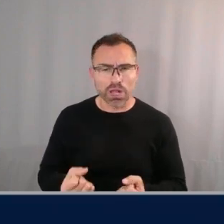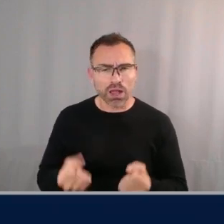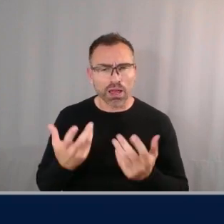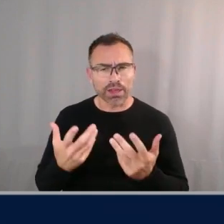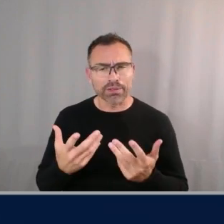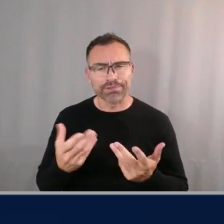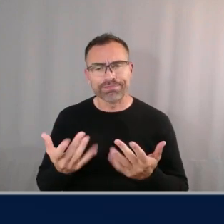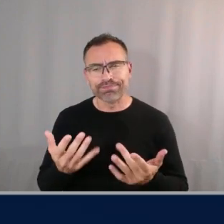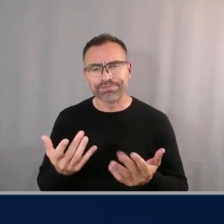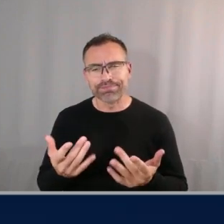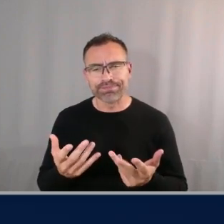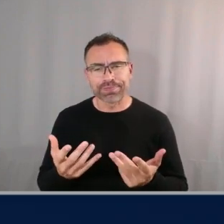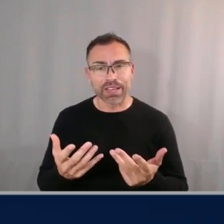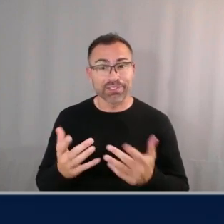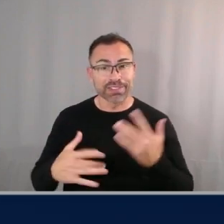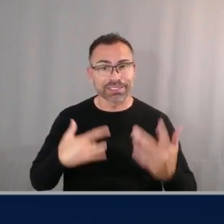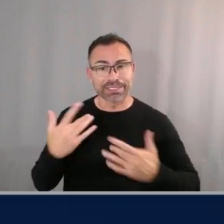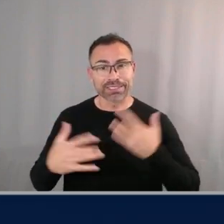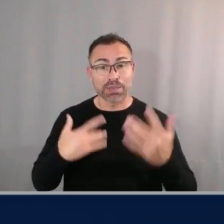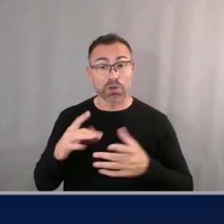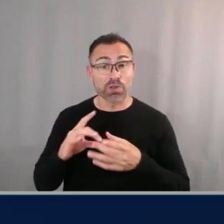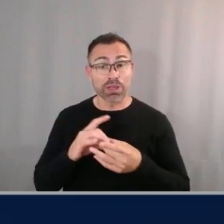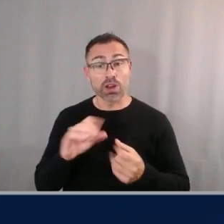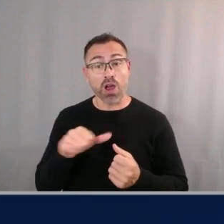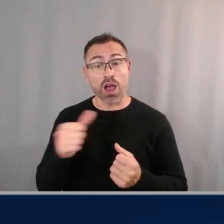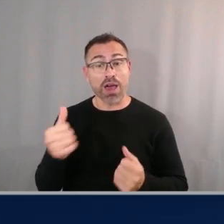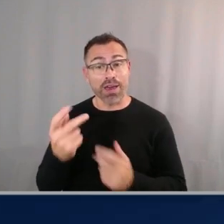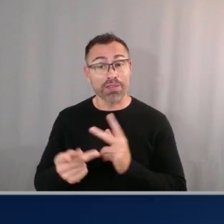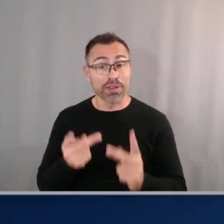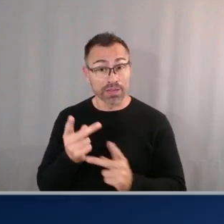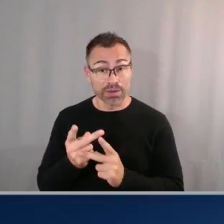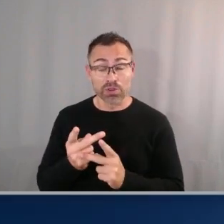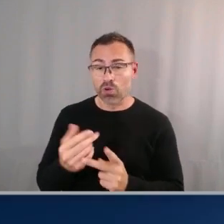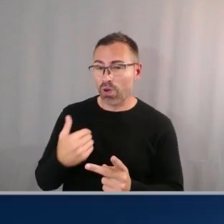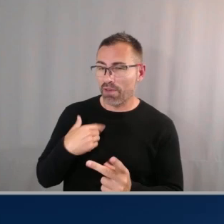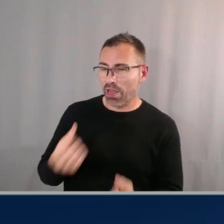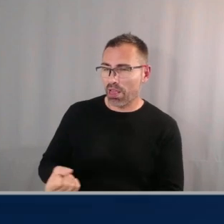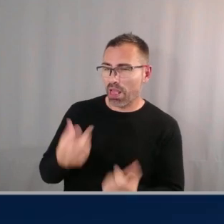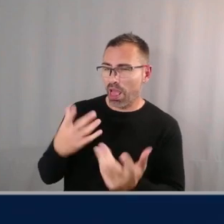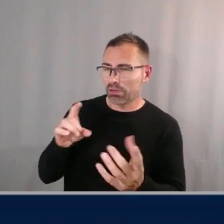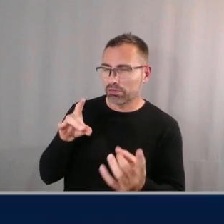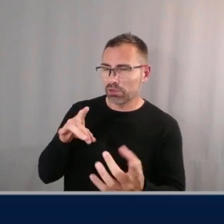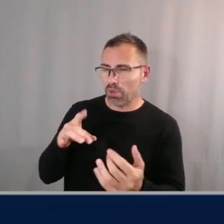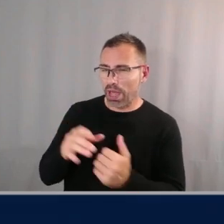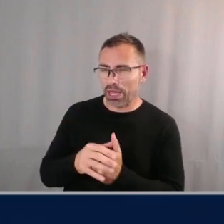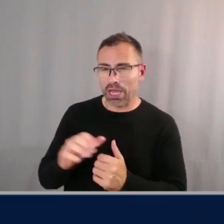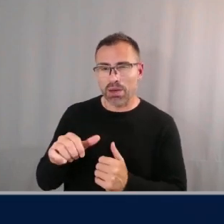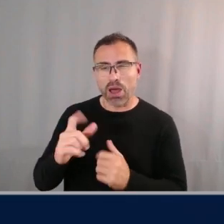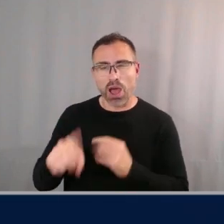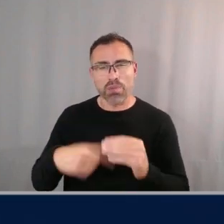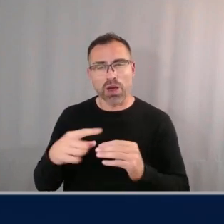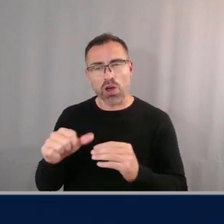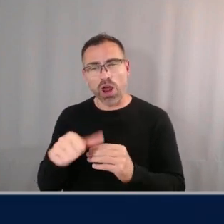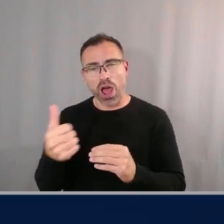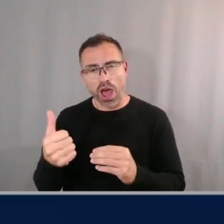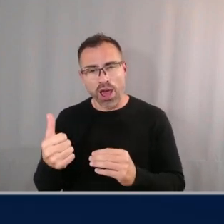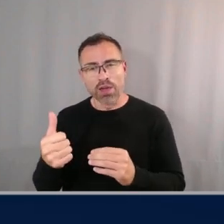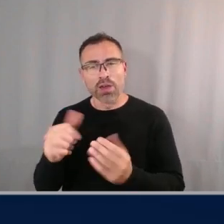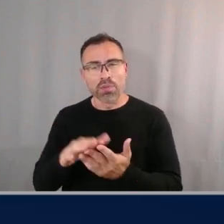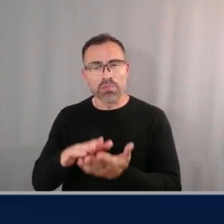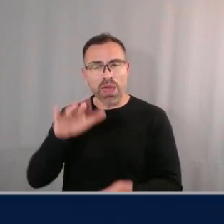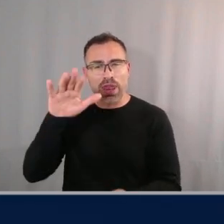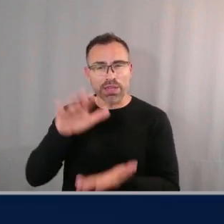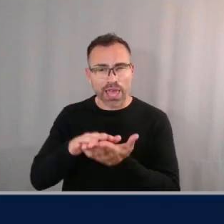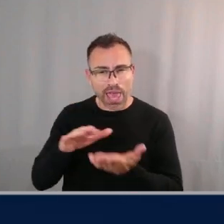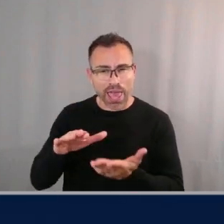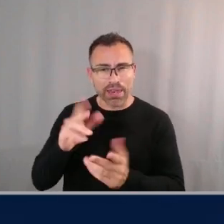buzz around uh other types and we're getting a lot of feedback on what um other fields other metadata types customers want to